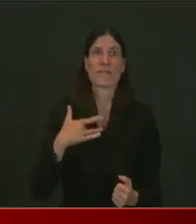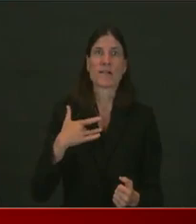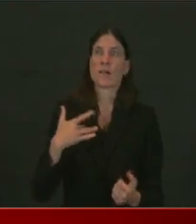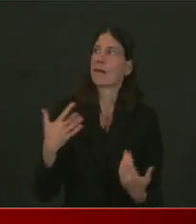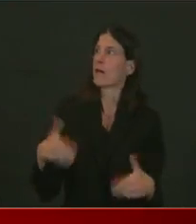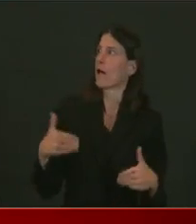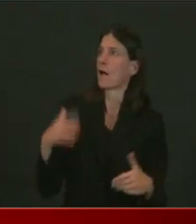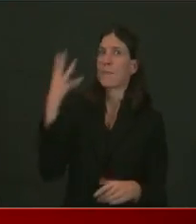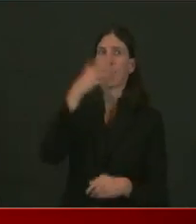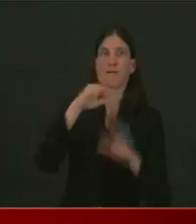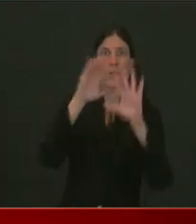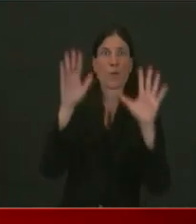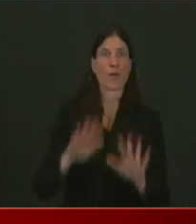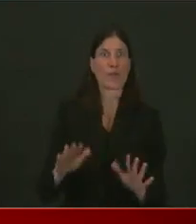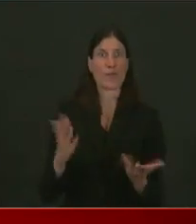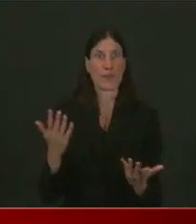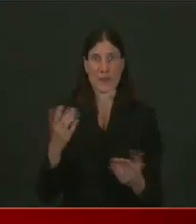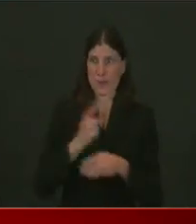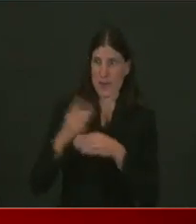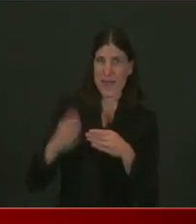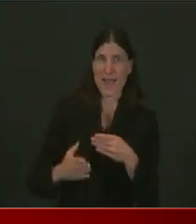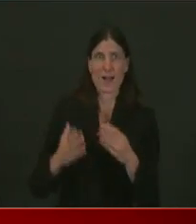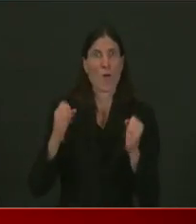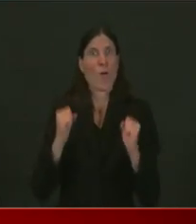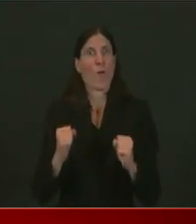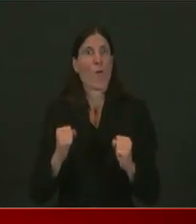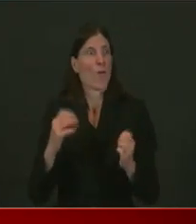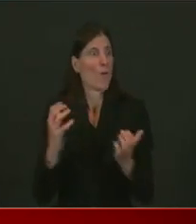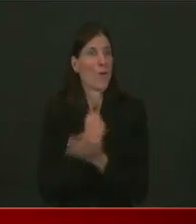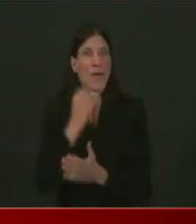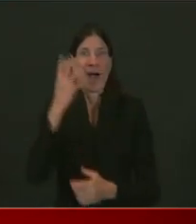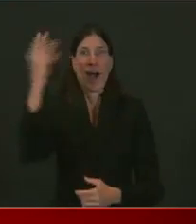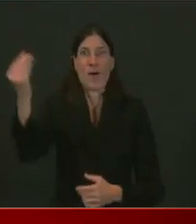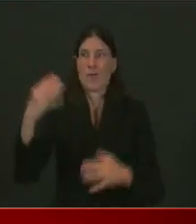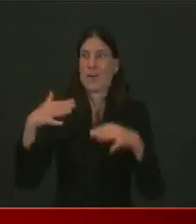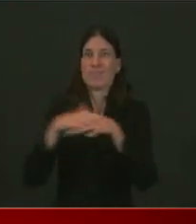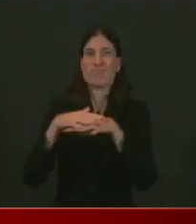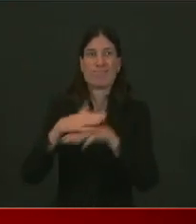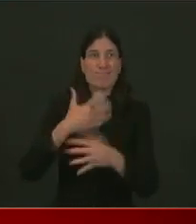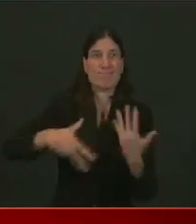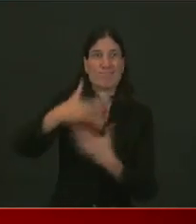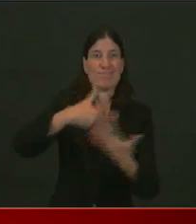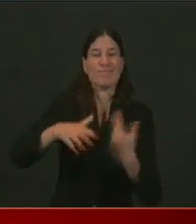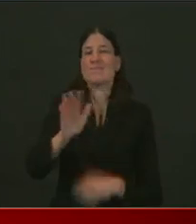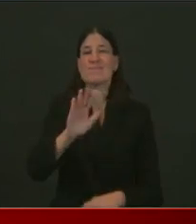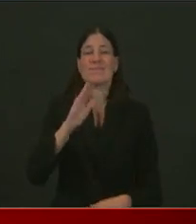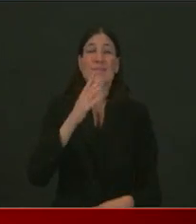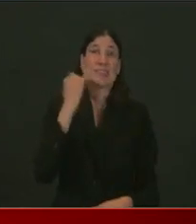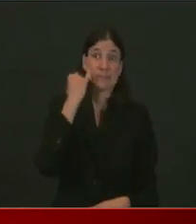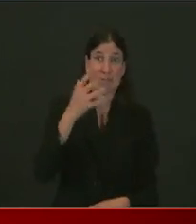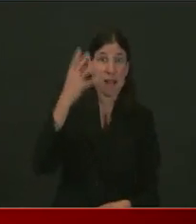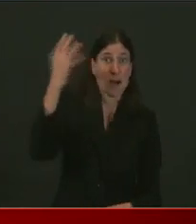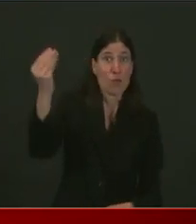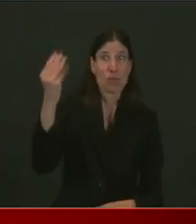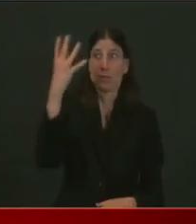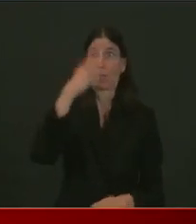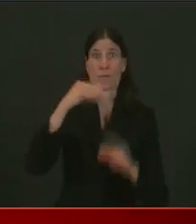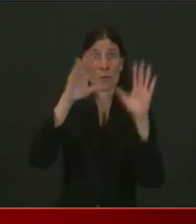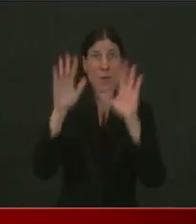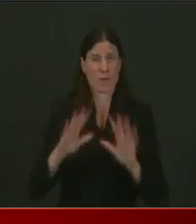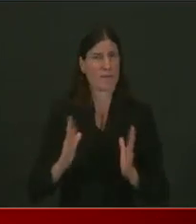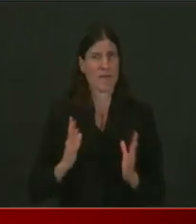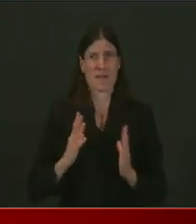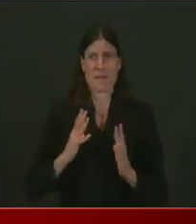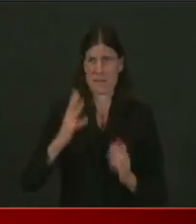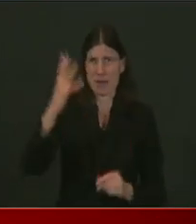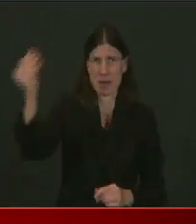and rule following just as you've done the whole way through. Okay, a couple of announcements today. It's Friday, so I'll try to